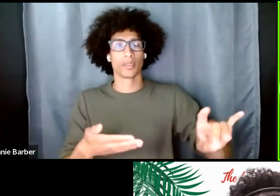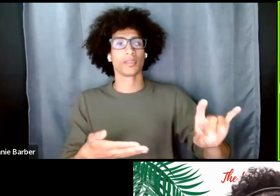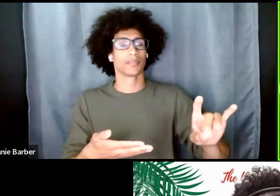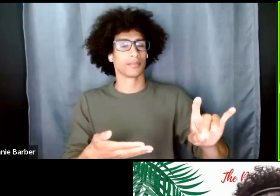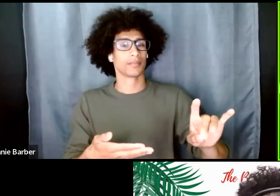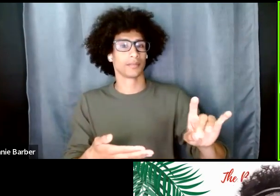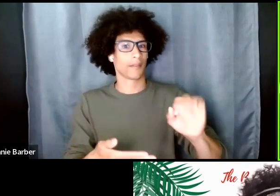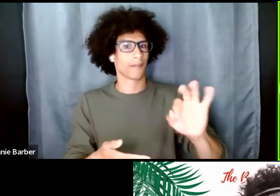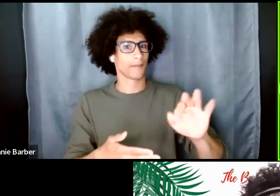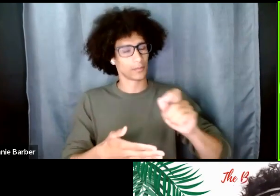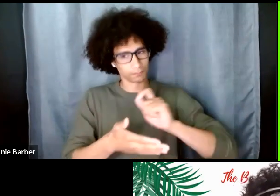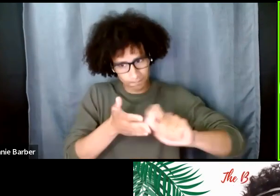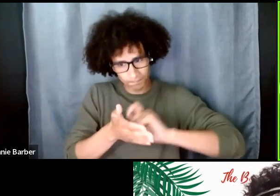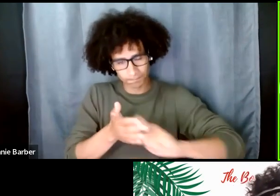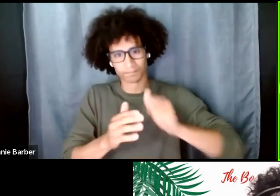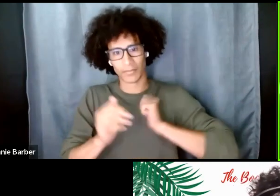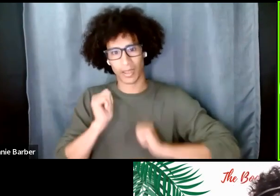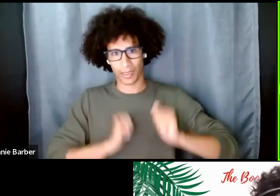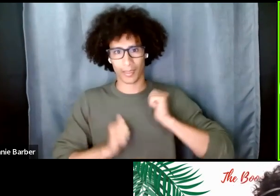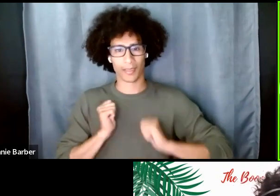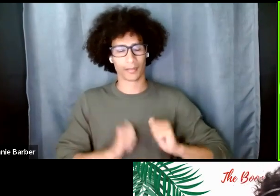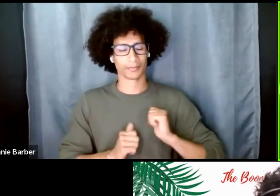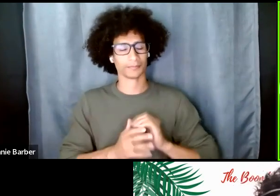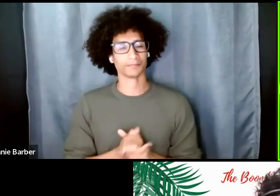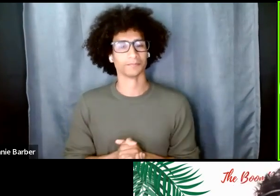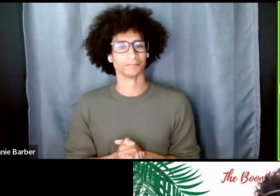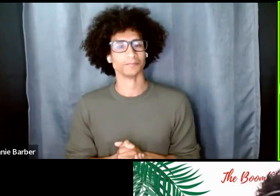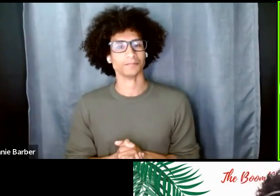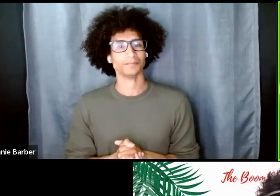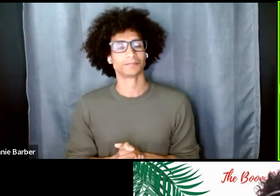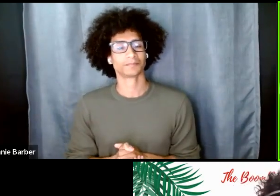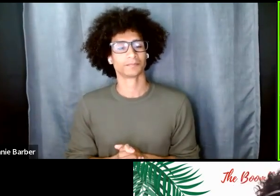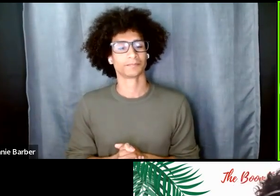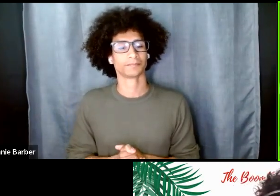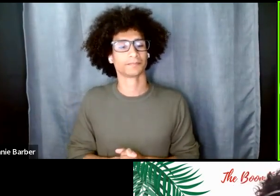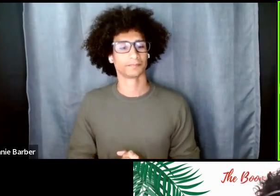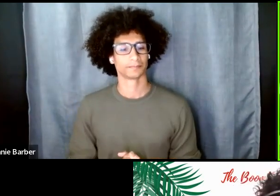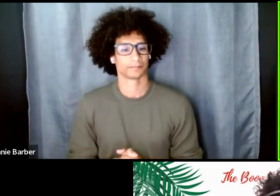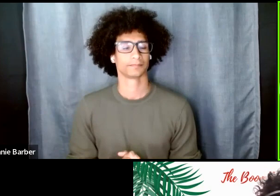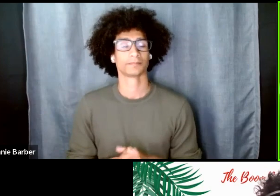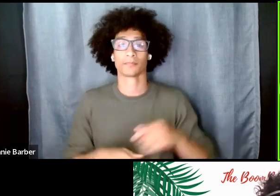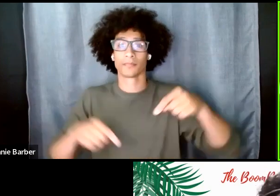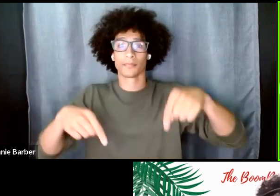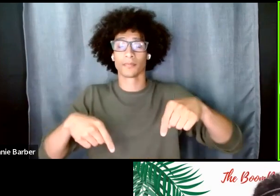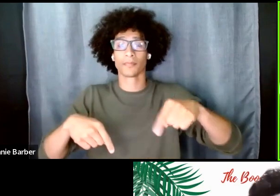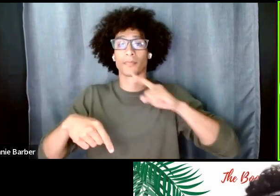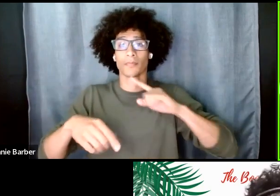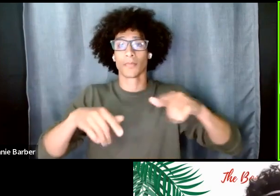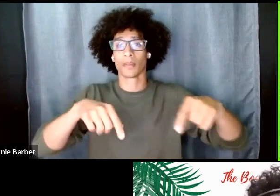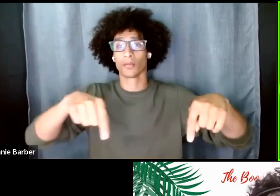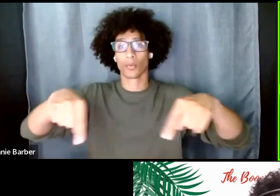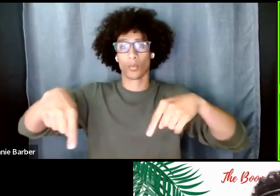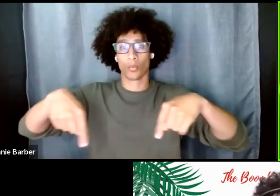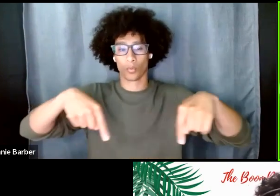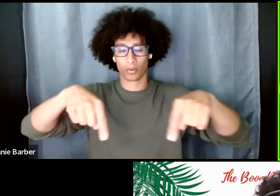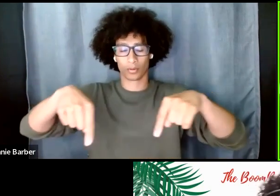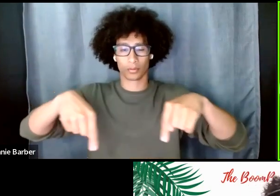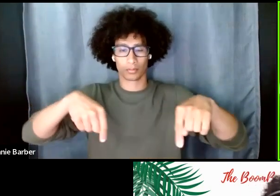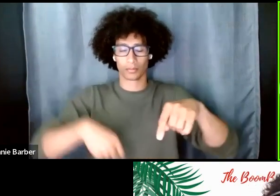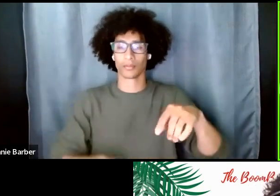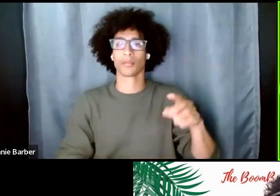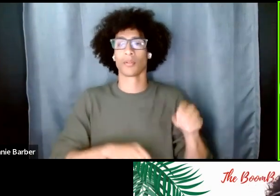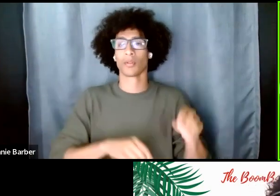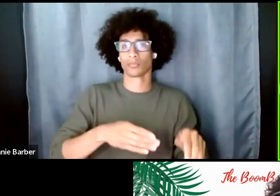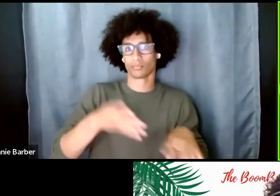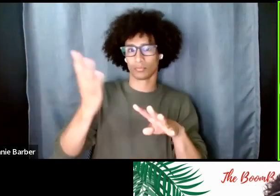and um also this is going to be recorded it's being live streamed right now it is being